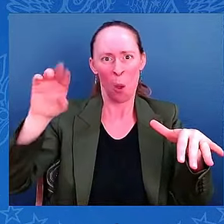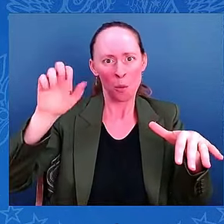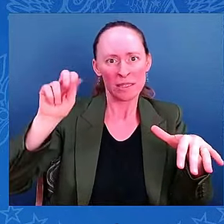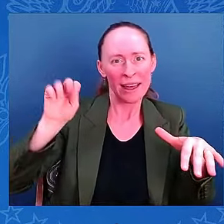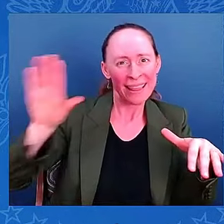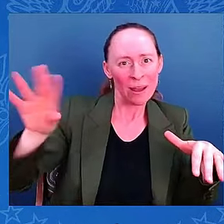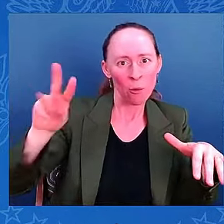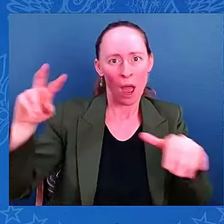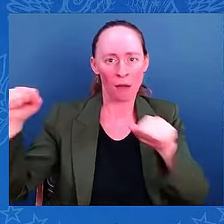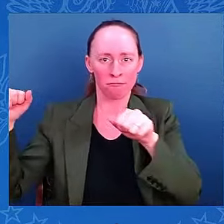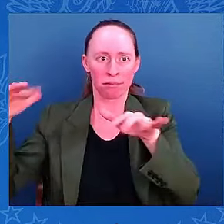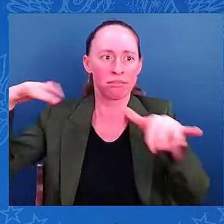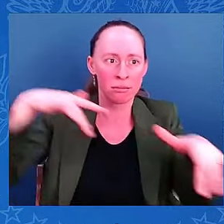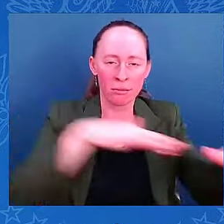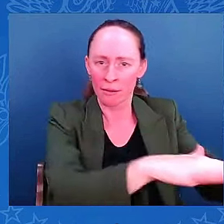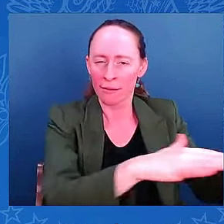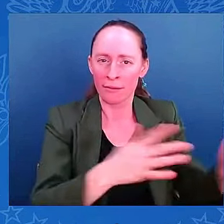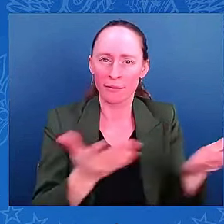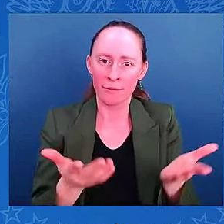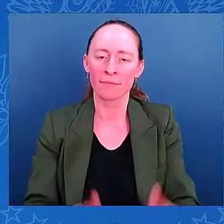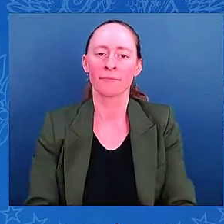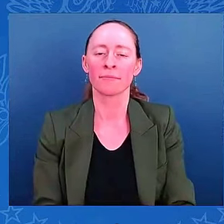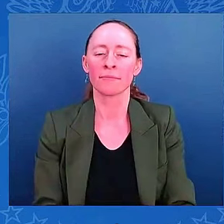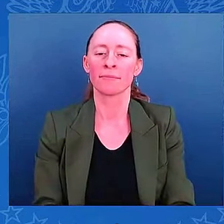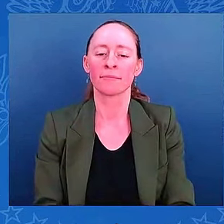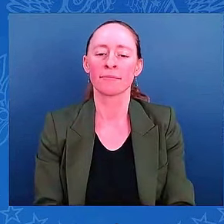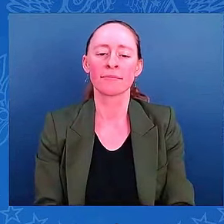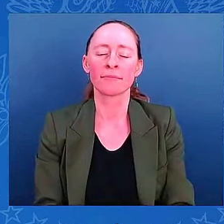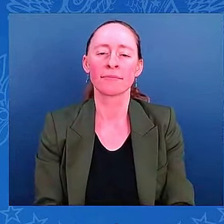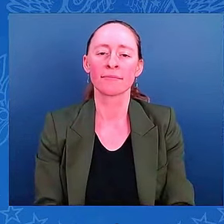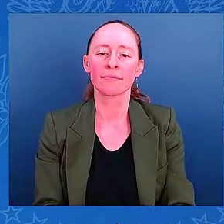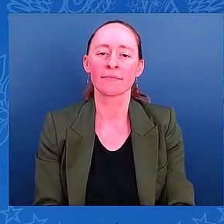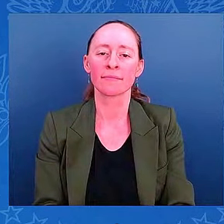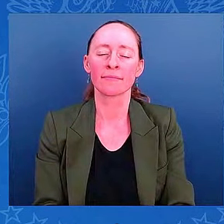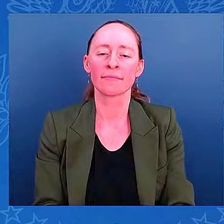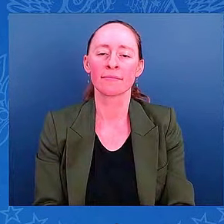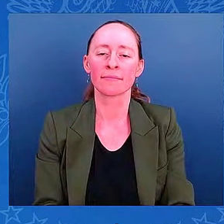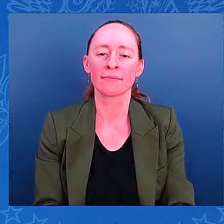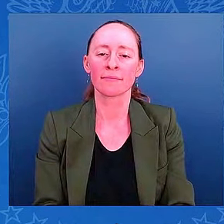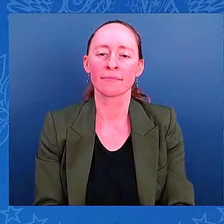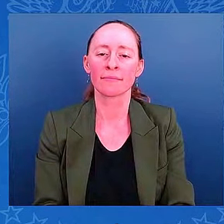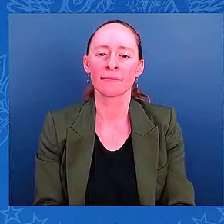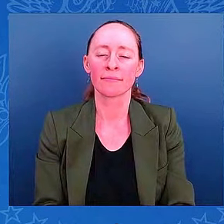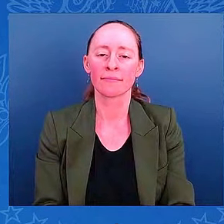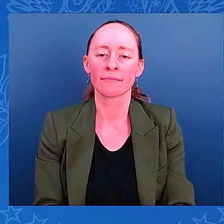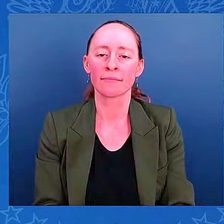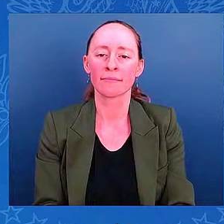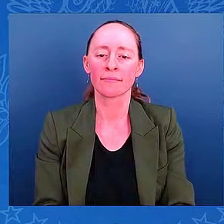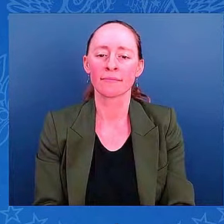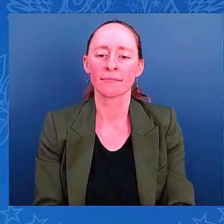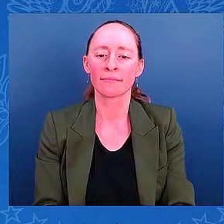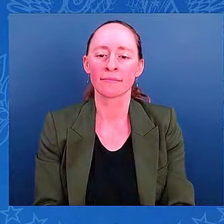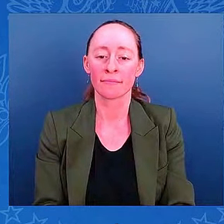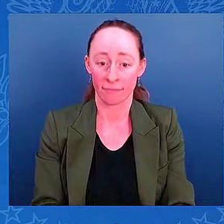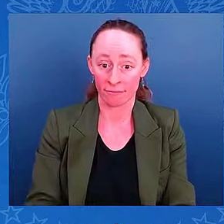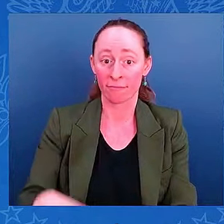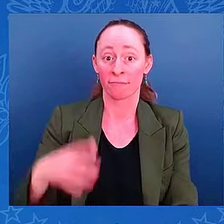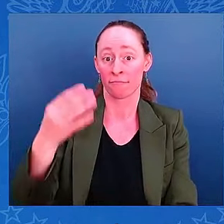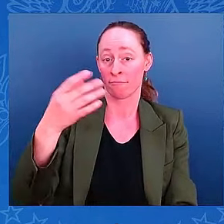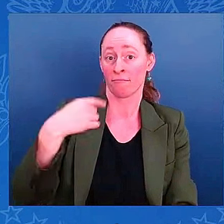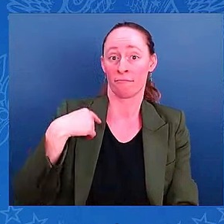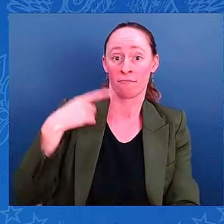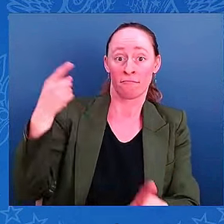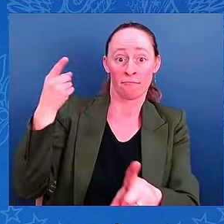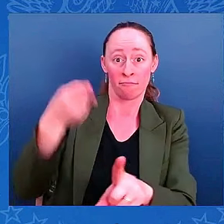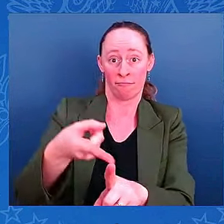Sir, I'll just touch on the impact of the water and just the flow and significance of any kind of